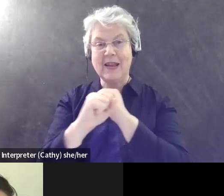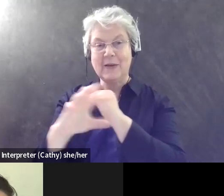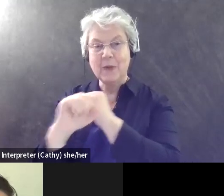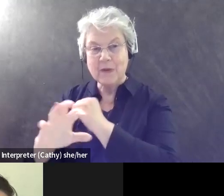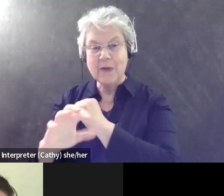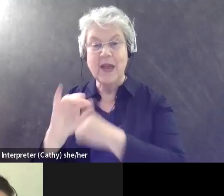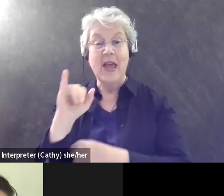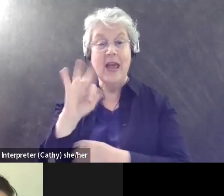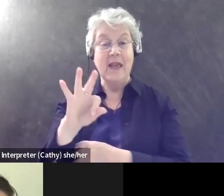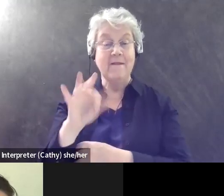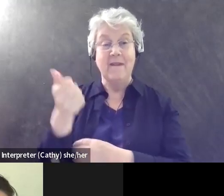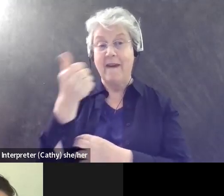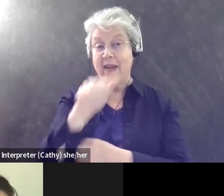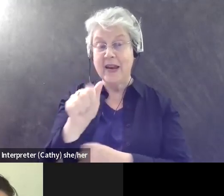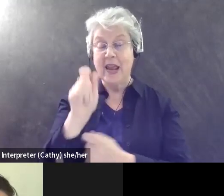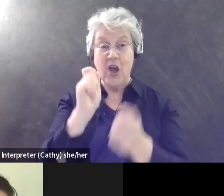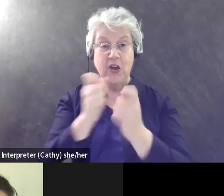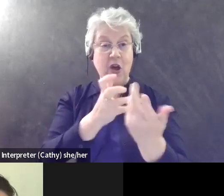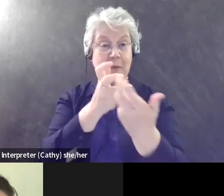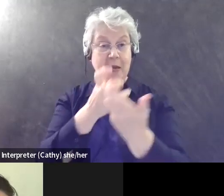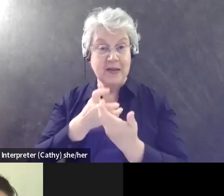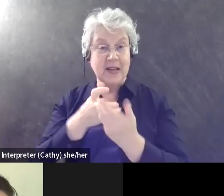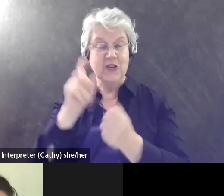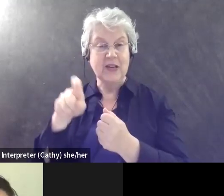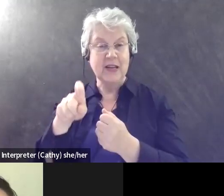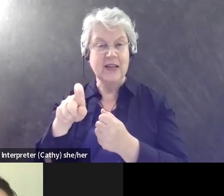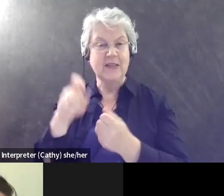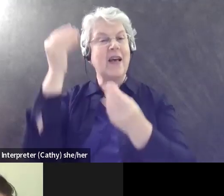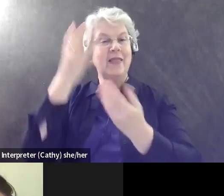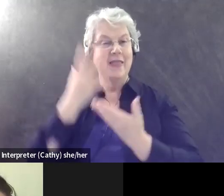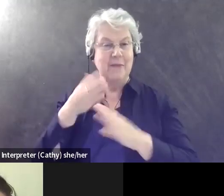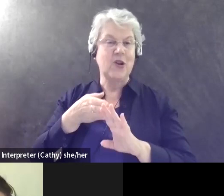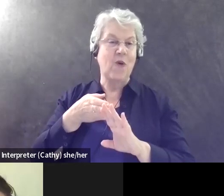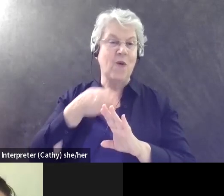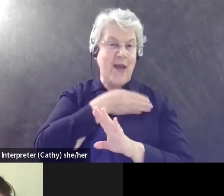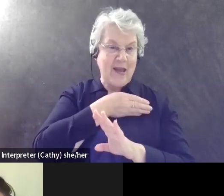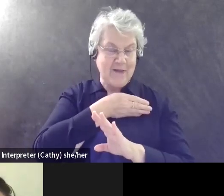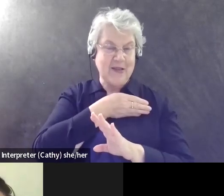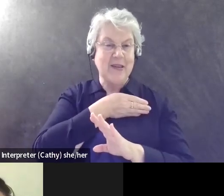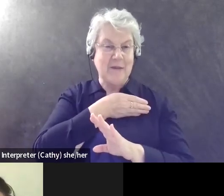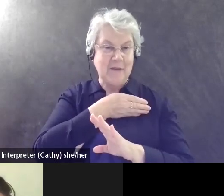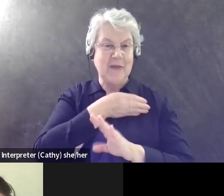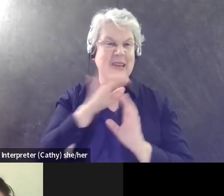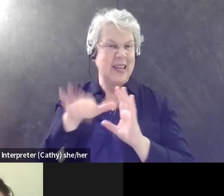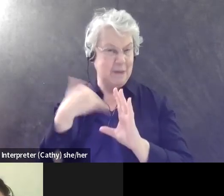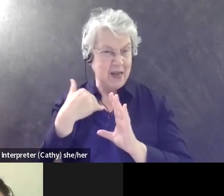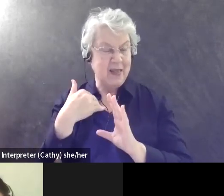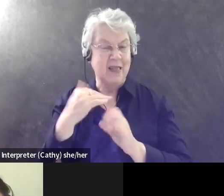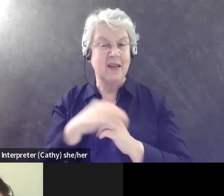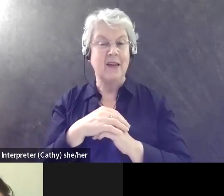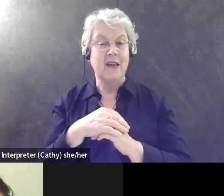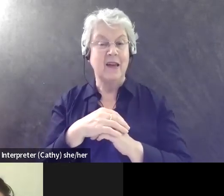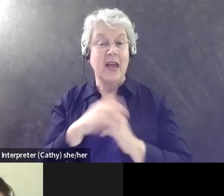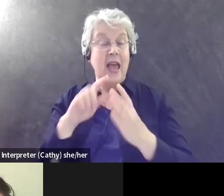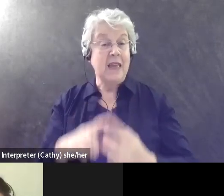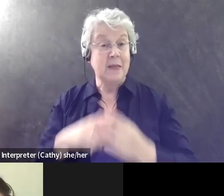any accommodation needs, please, you know, here's my email address. Please let me know ahead of time. And then at the start of the outing, I say, if anyone has any,